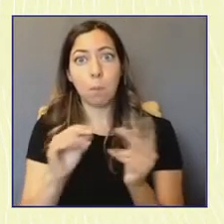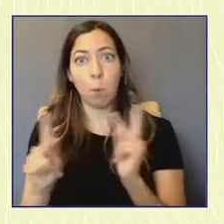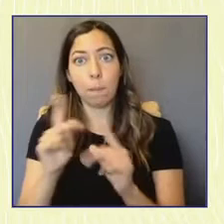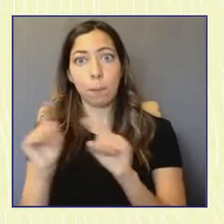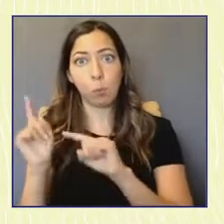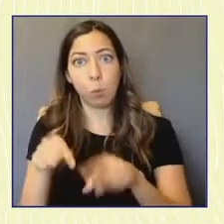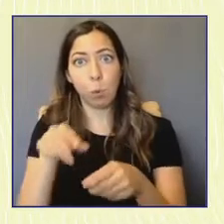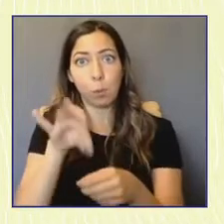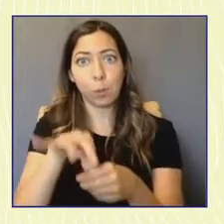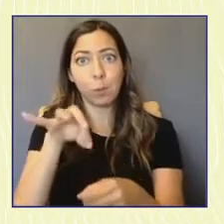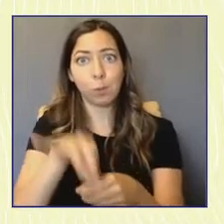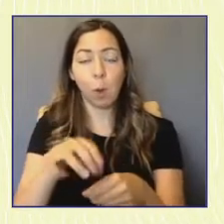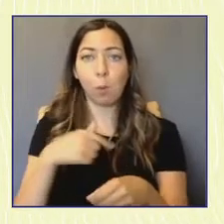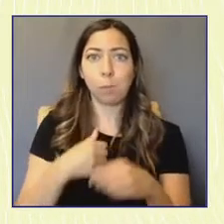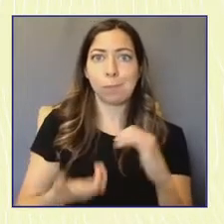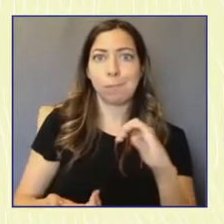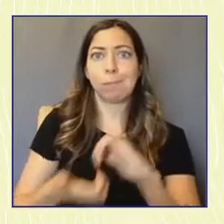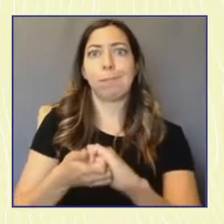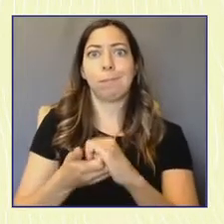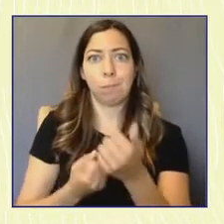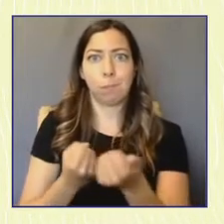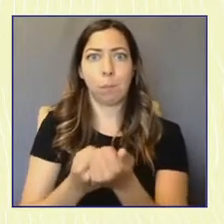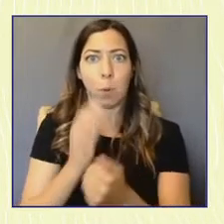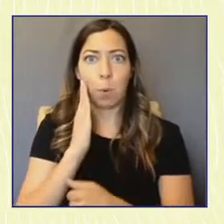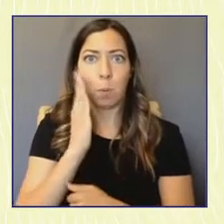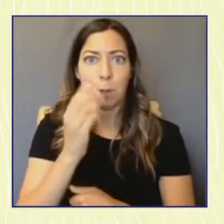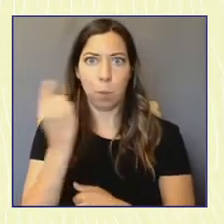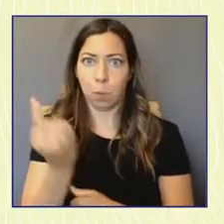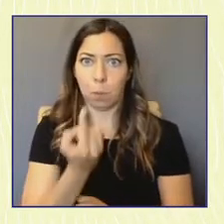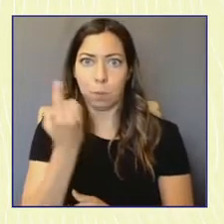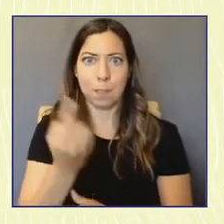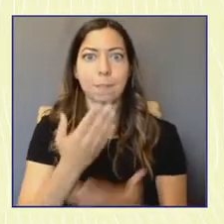to the ballot box. Thank you so much for your work.